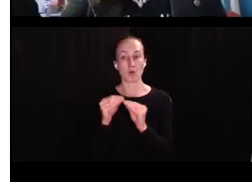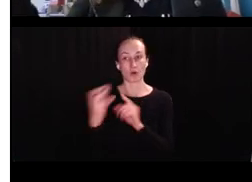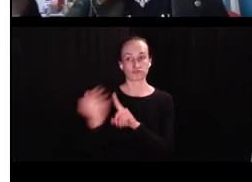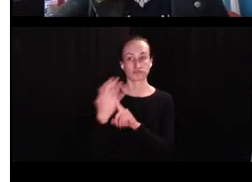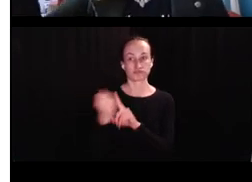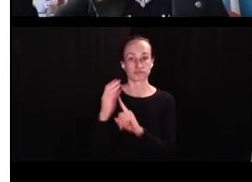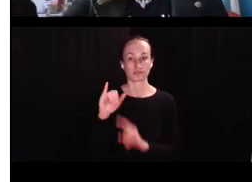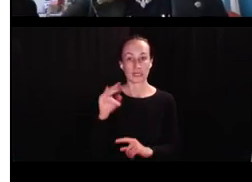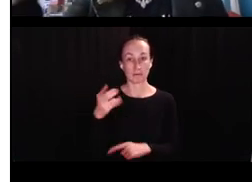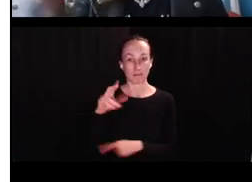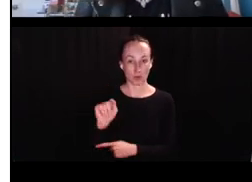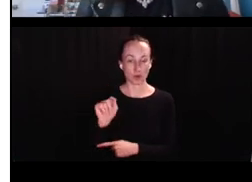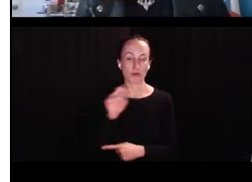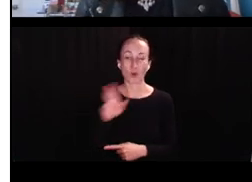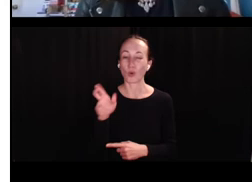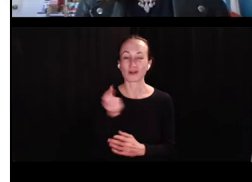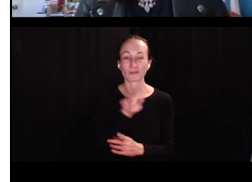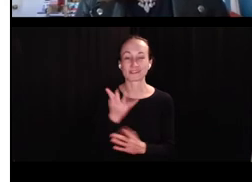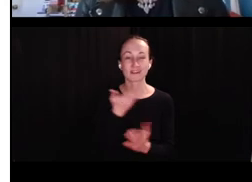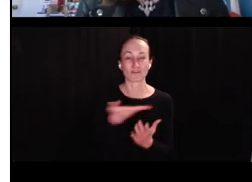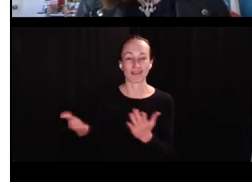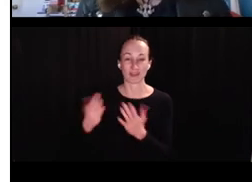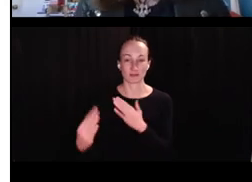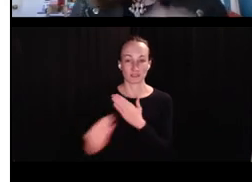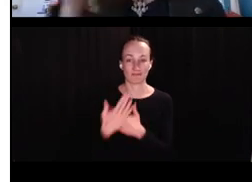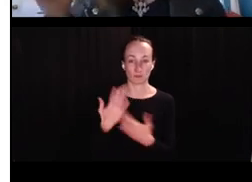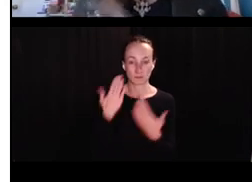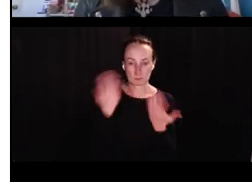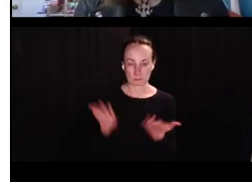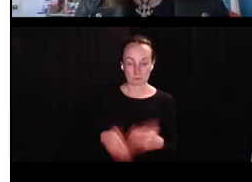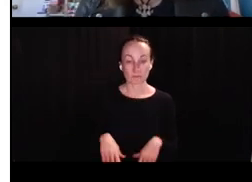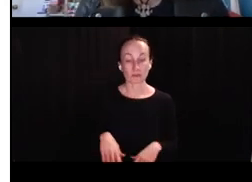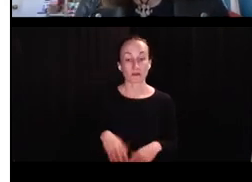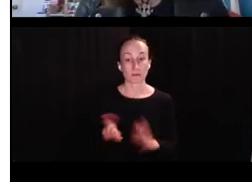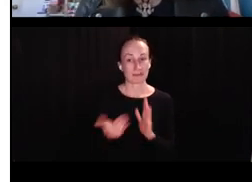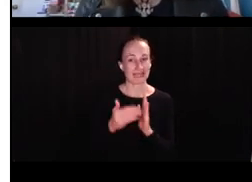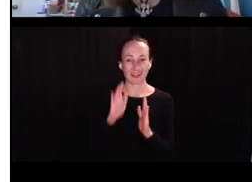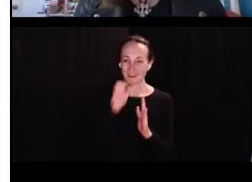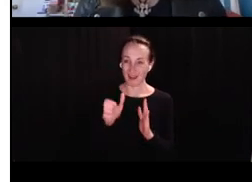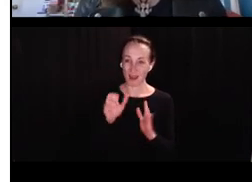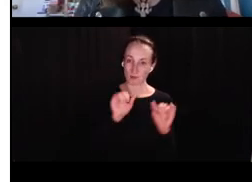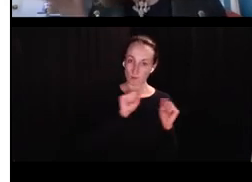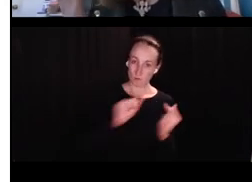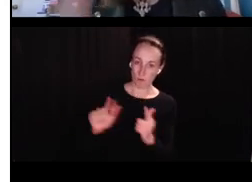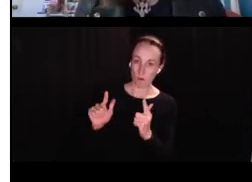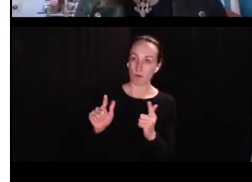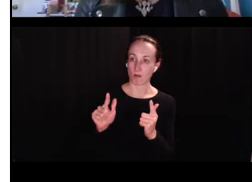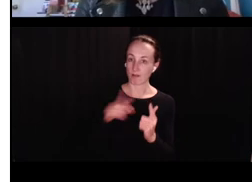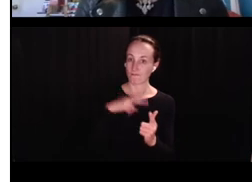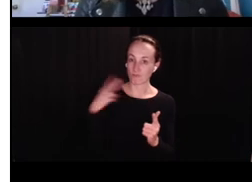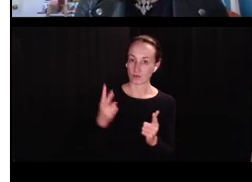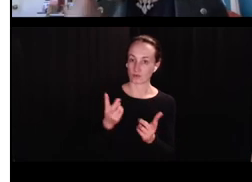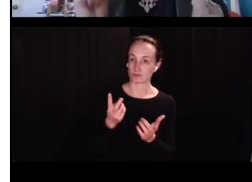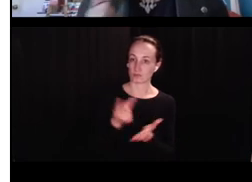right side when they're getting older, um, you know, more input or, you know, several factors could be at play here, which is what I'm looking at.